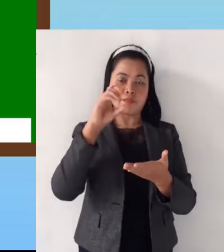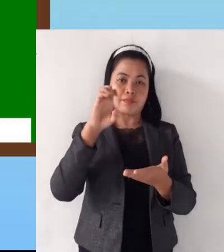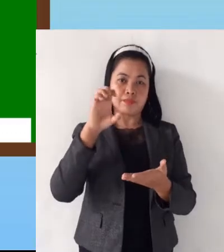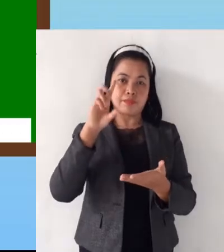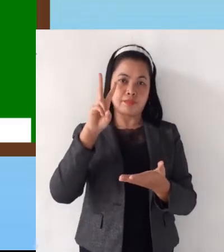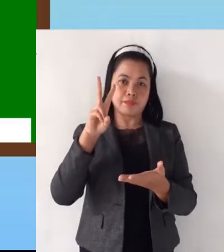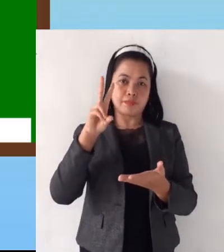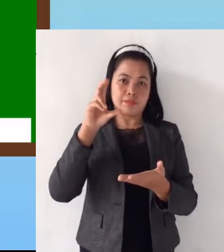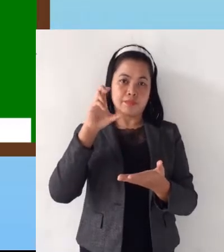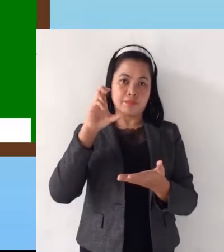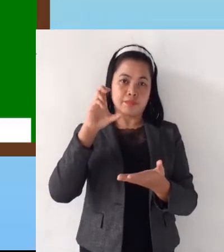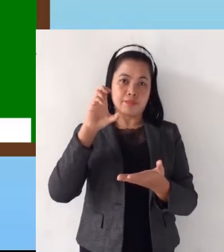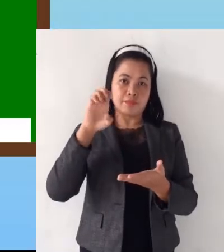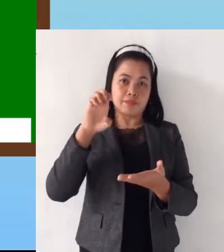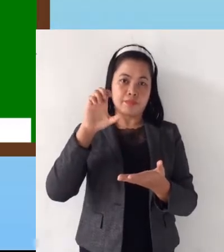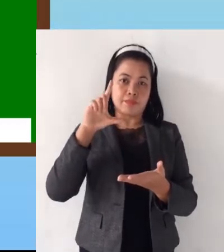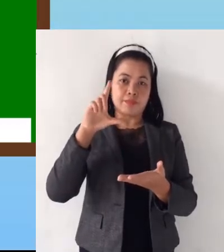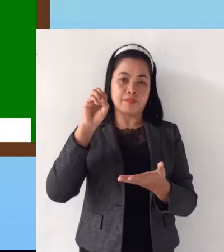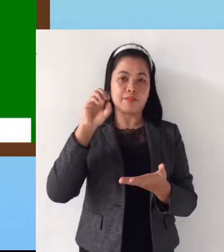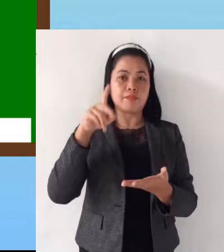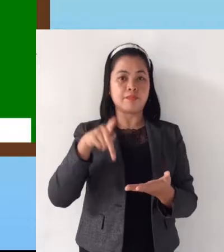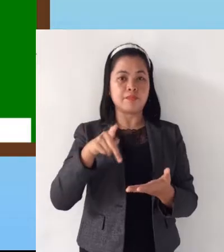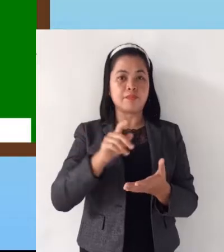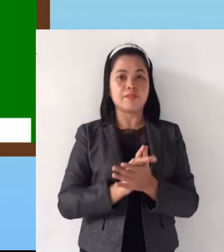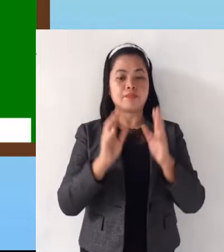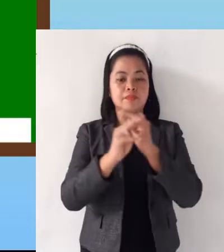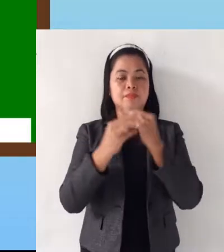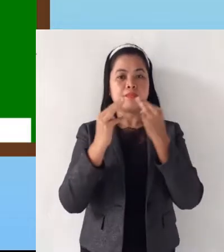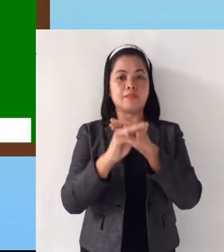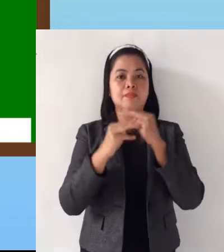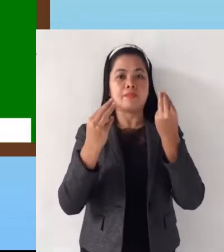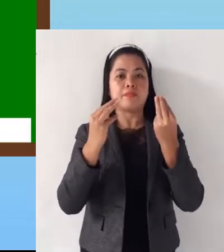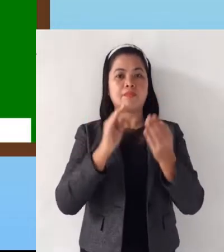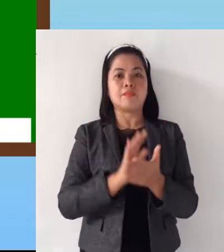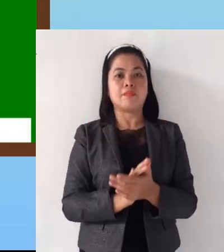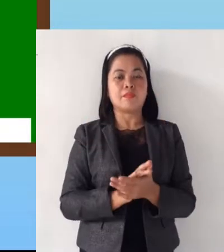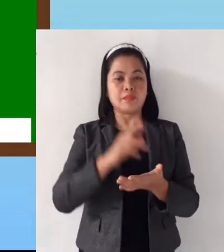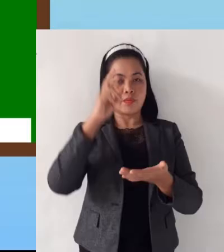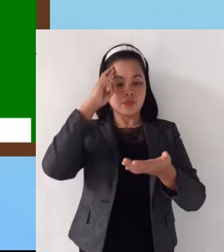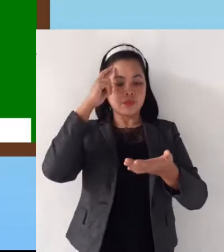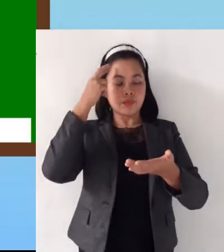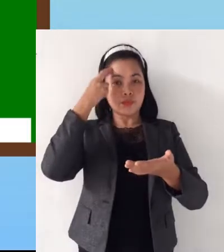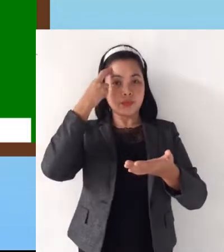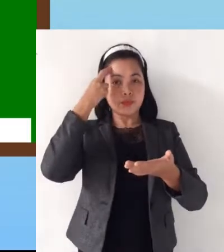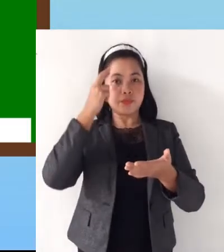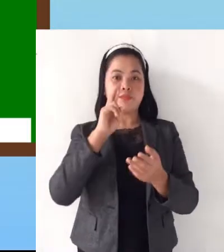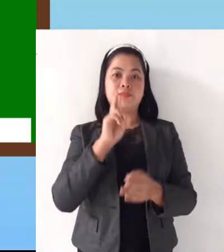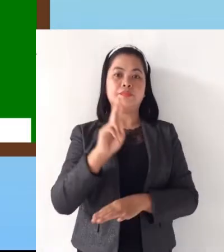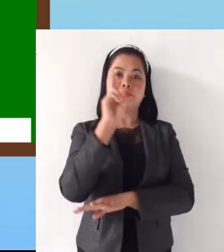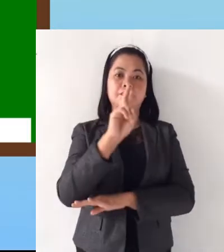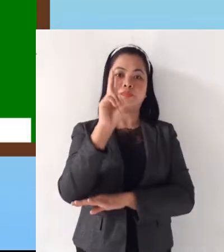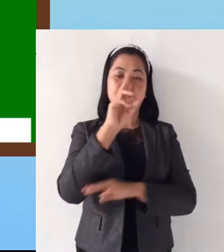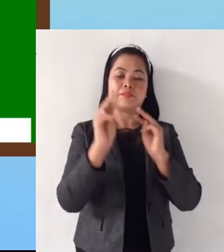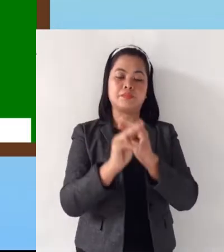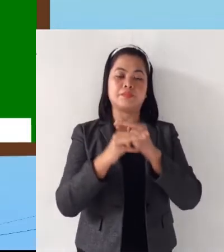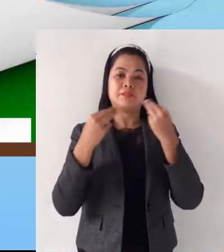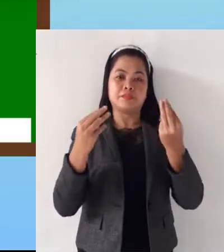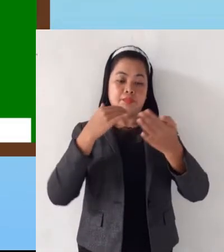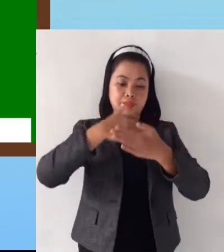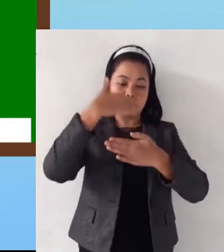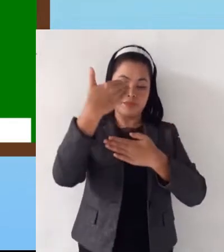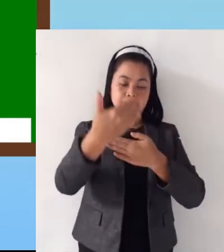You can also see that some reminders in using this module. On the next